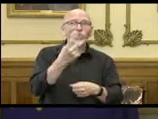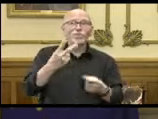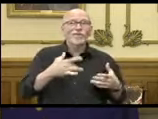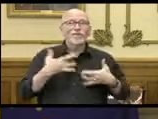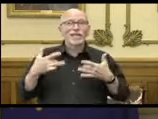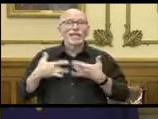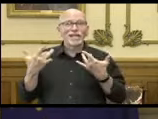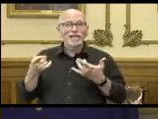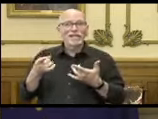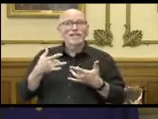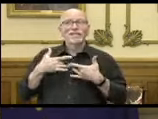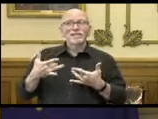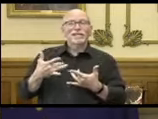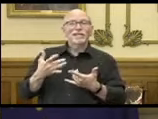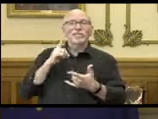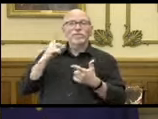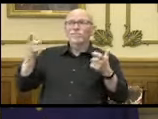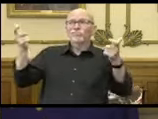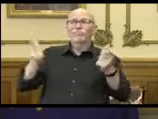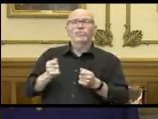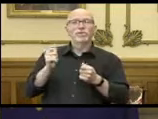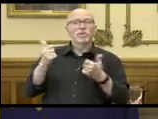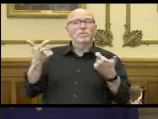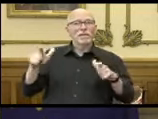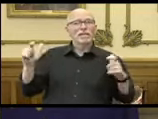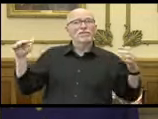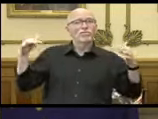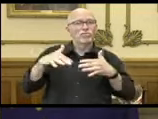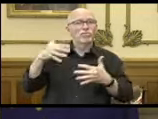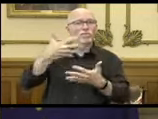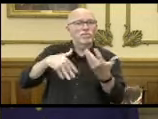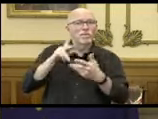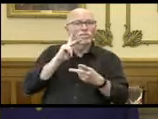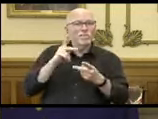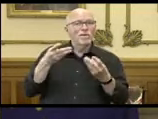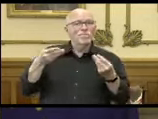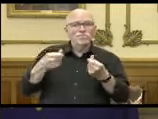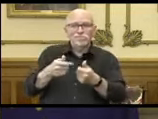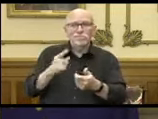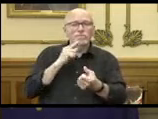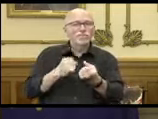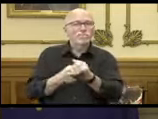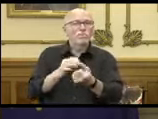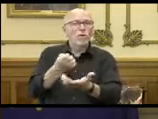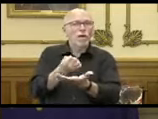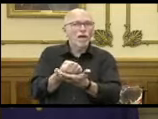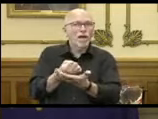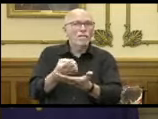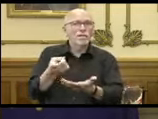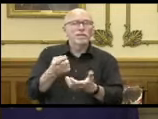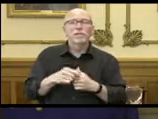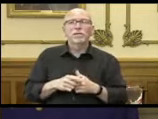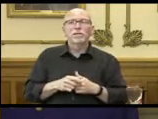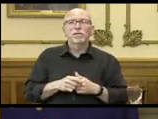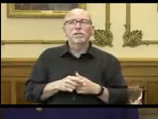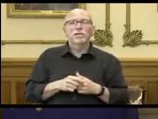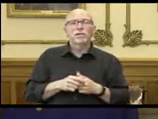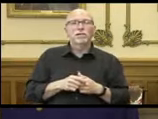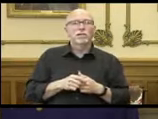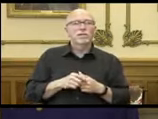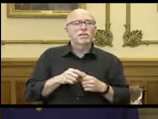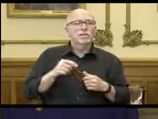that draw big social gatherings that are built on that model, like